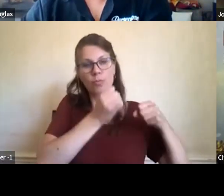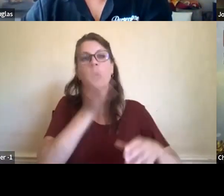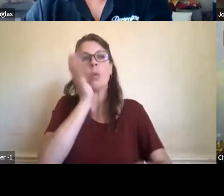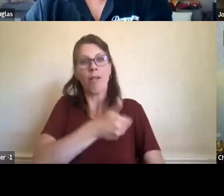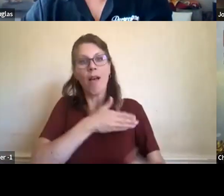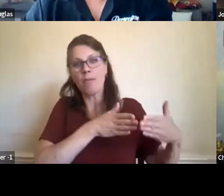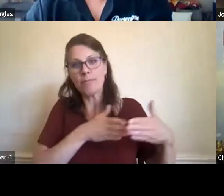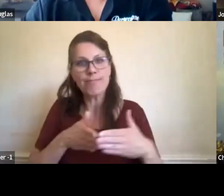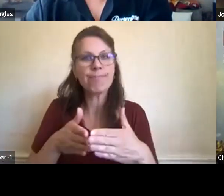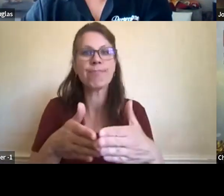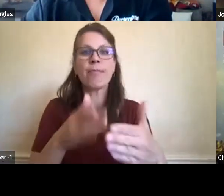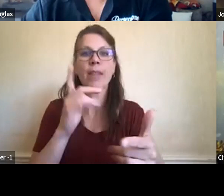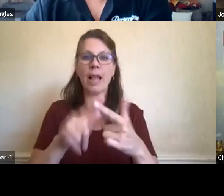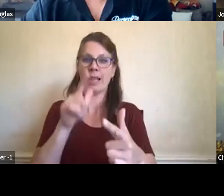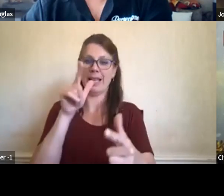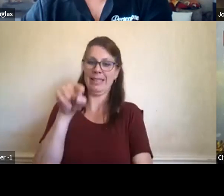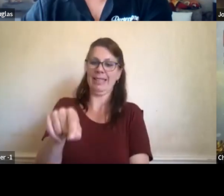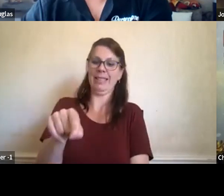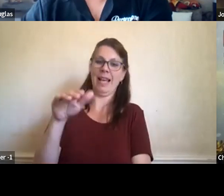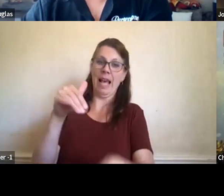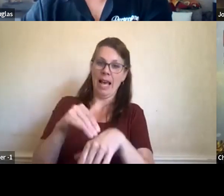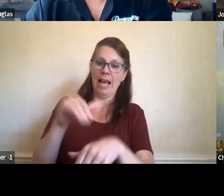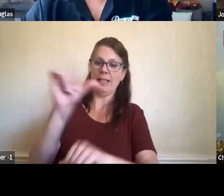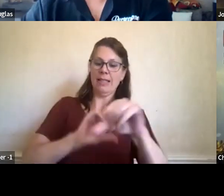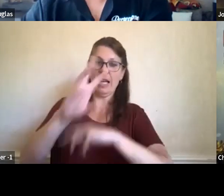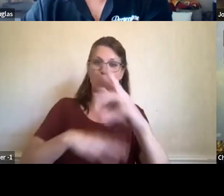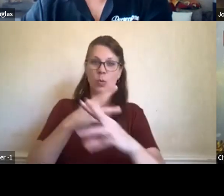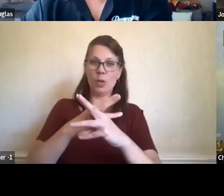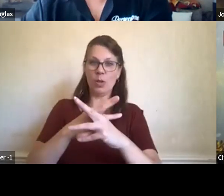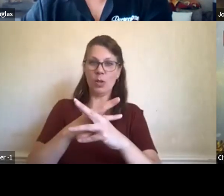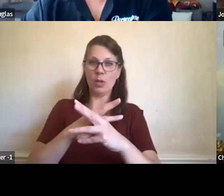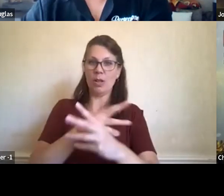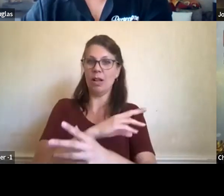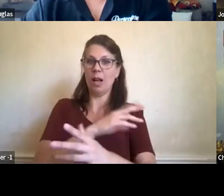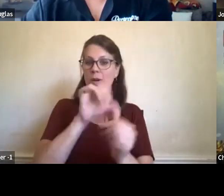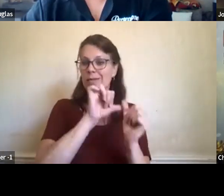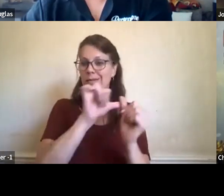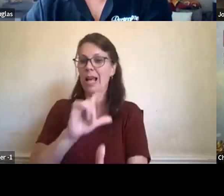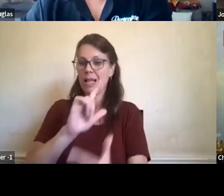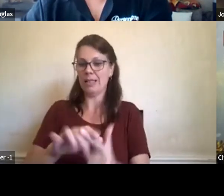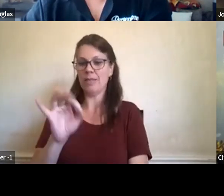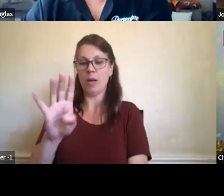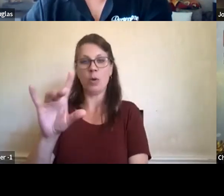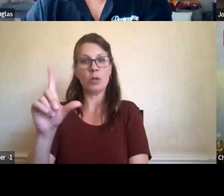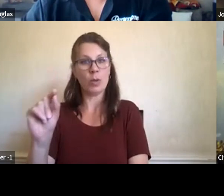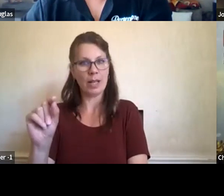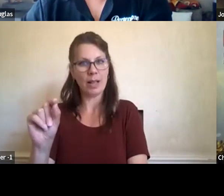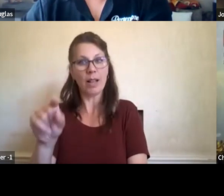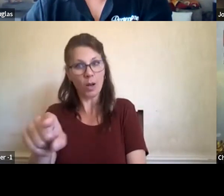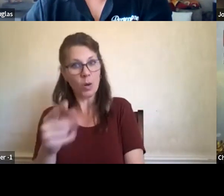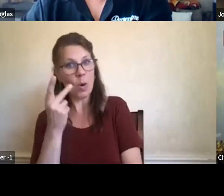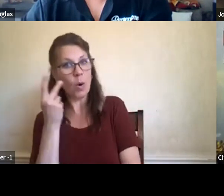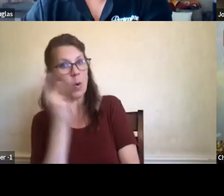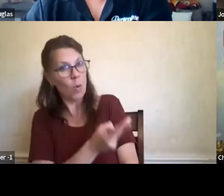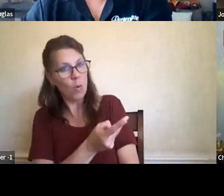world until February 20th, come and witness the canoes arriving, uh, and then walk through that exhibition